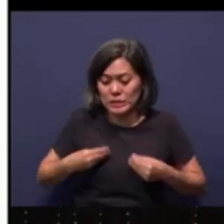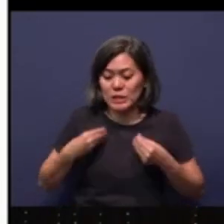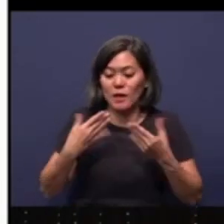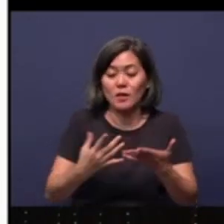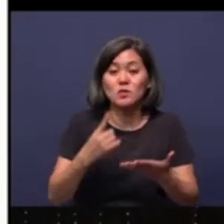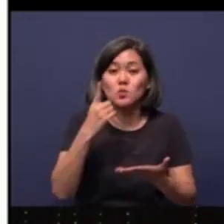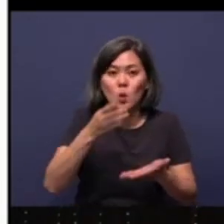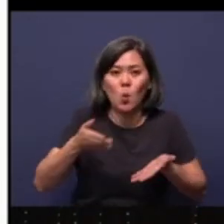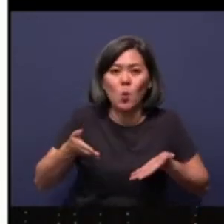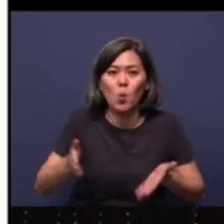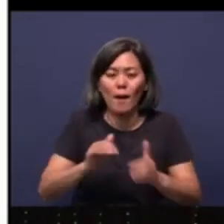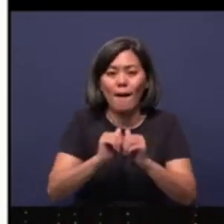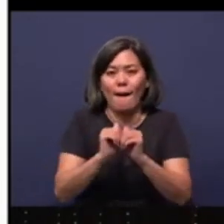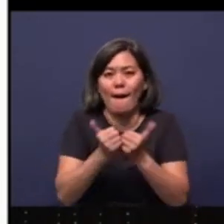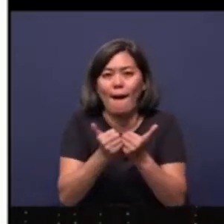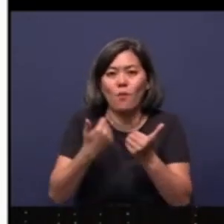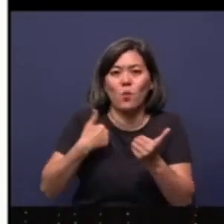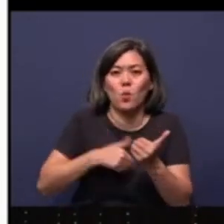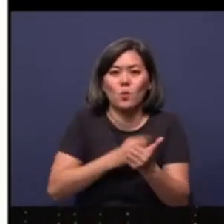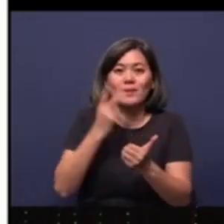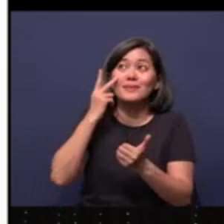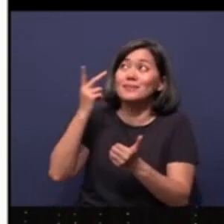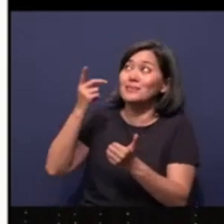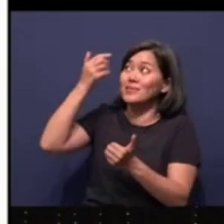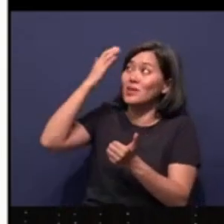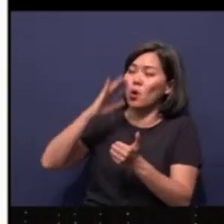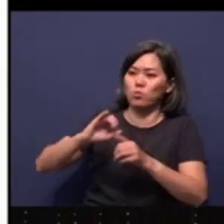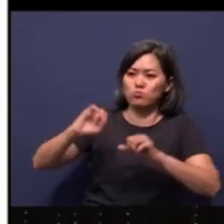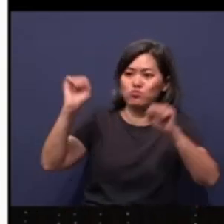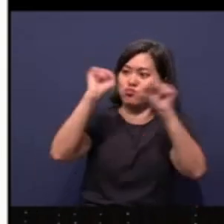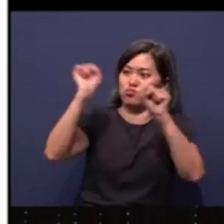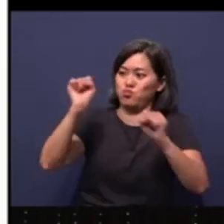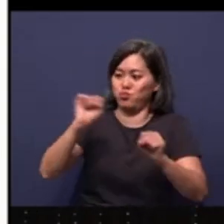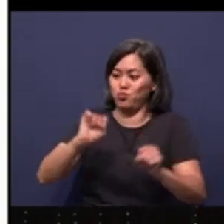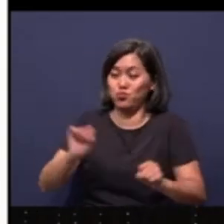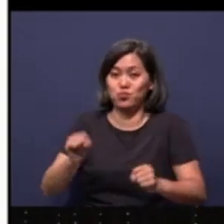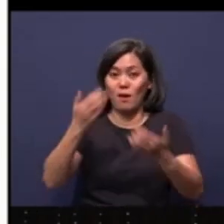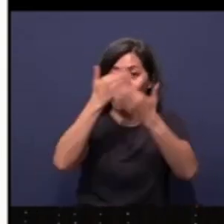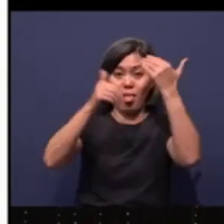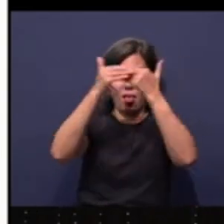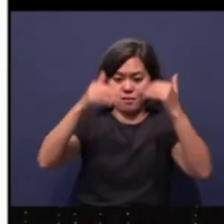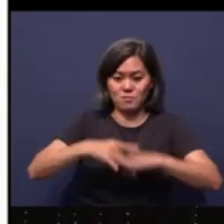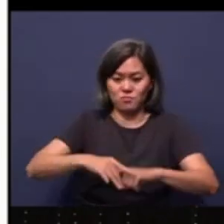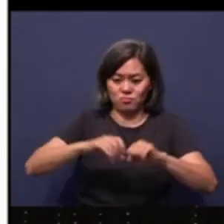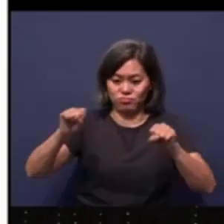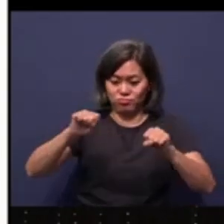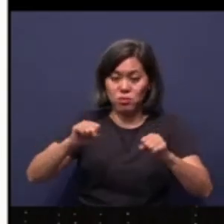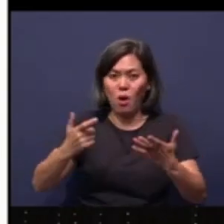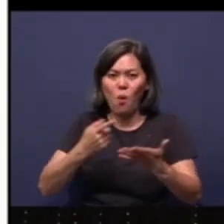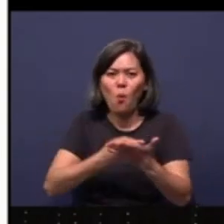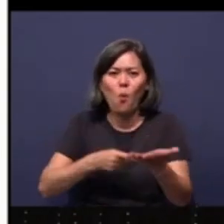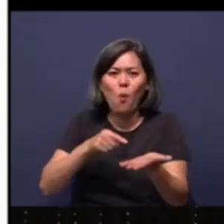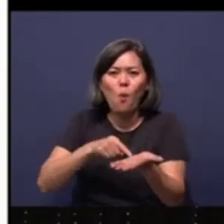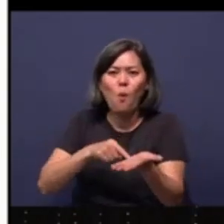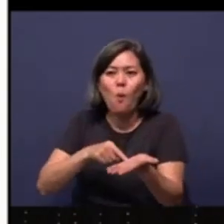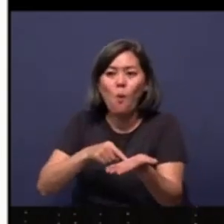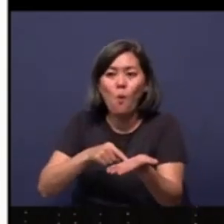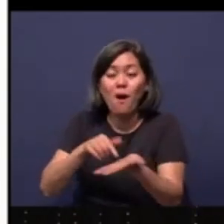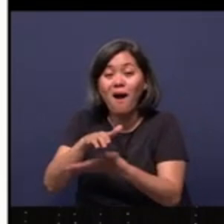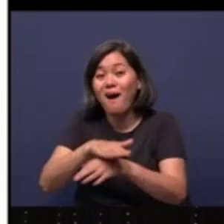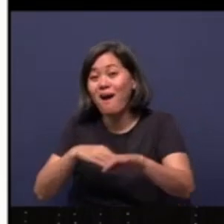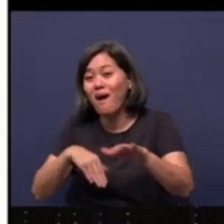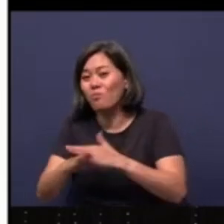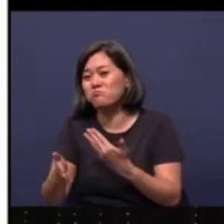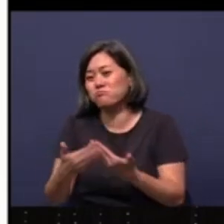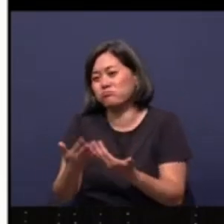way of how we see God shaking the heavens and the earth. What is in your hand? Is it your comfort